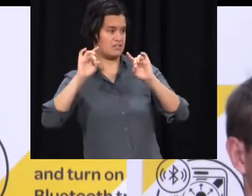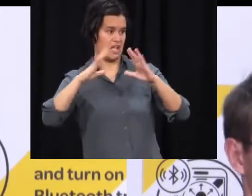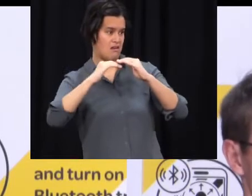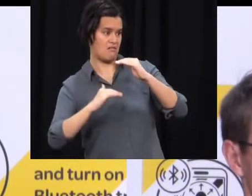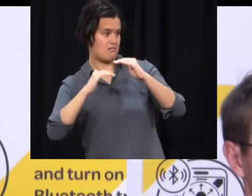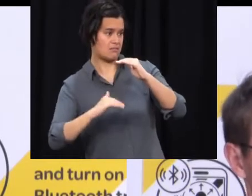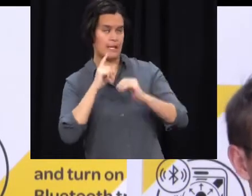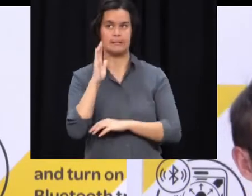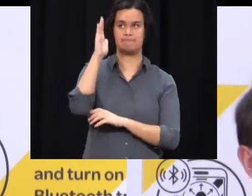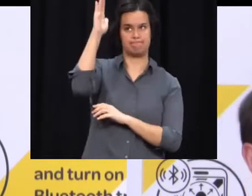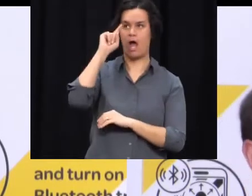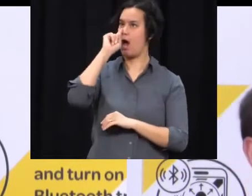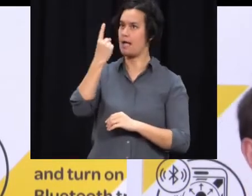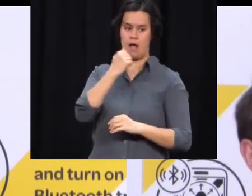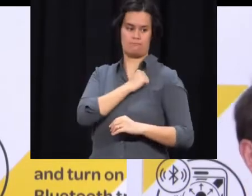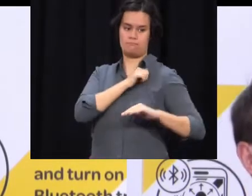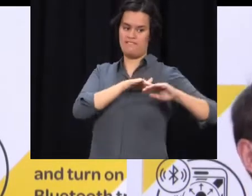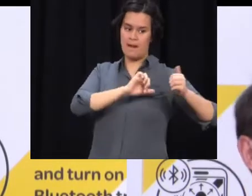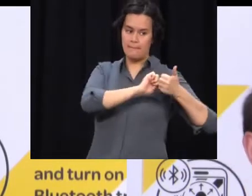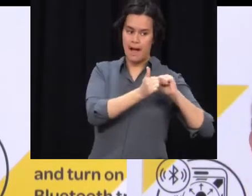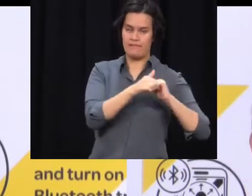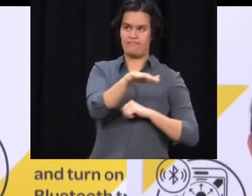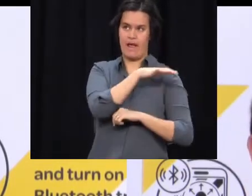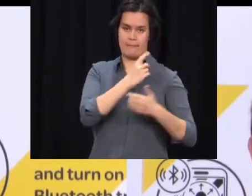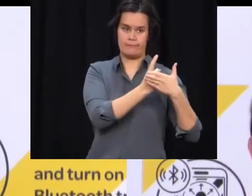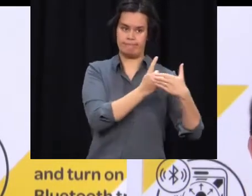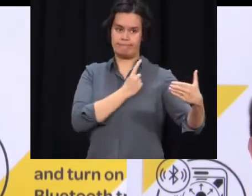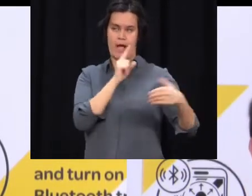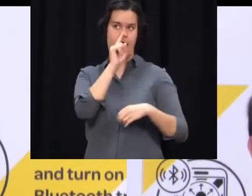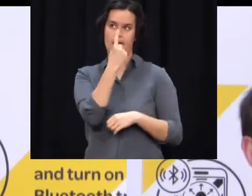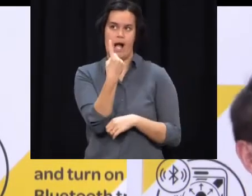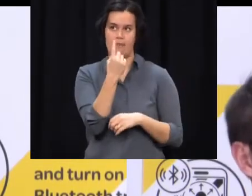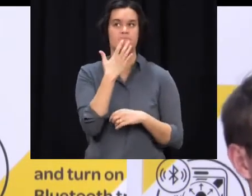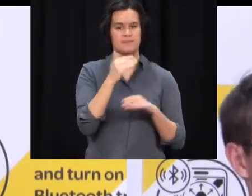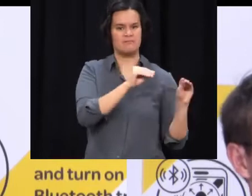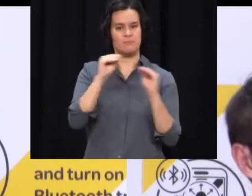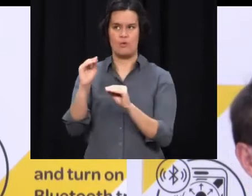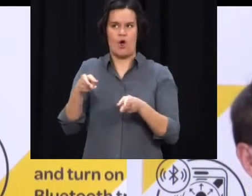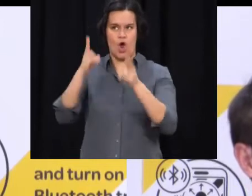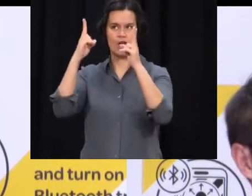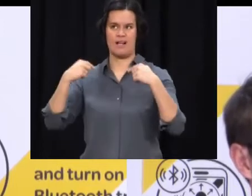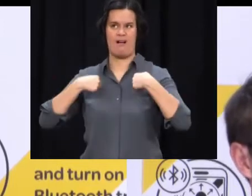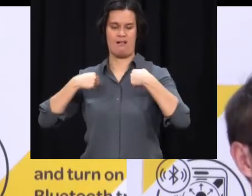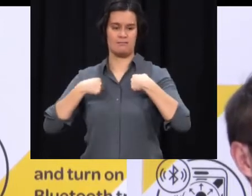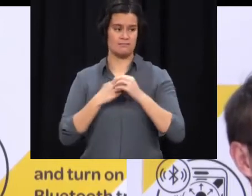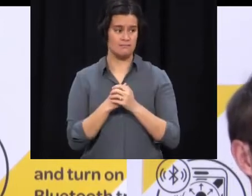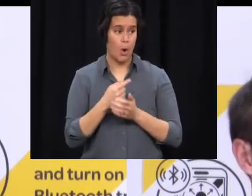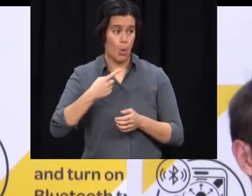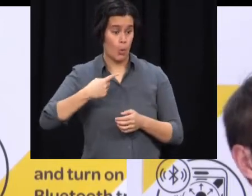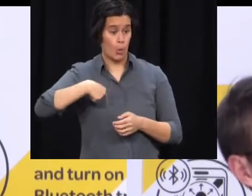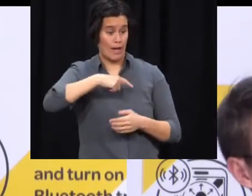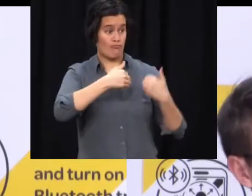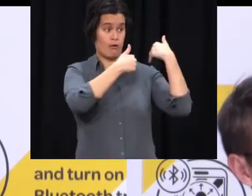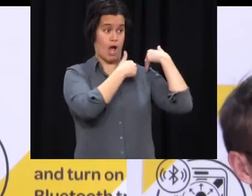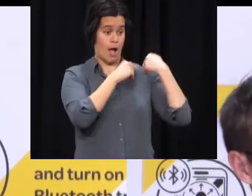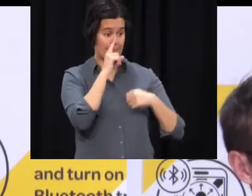a managed isolation facility. In terms of inside the house, we really do rely on people to keep their other whānau members safe. And, of course,